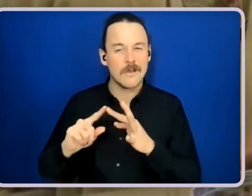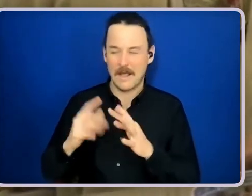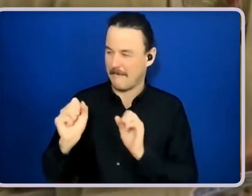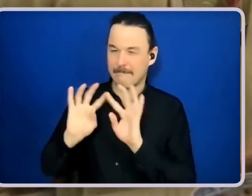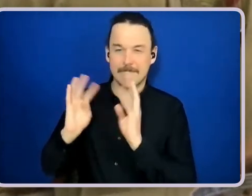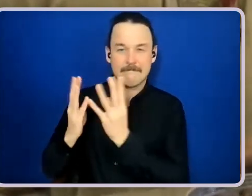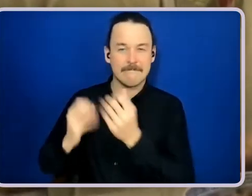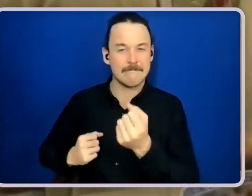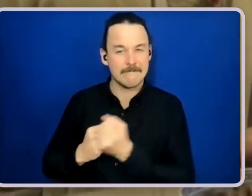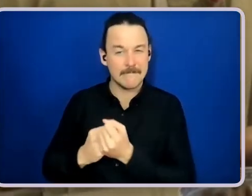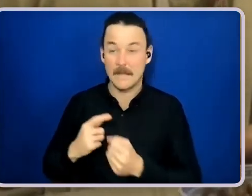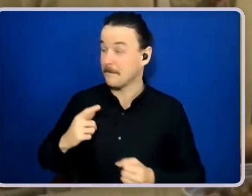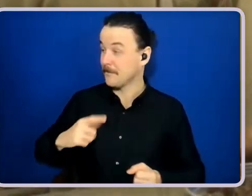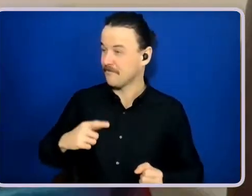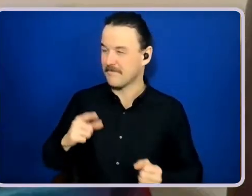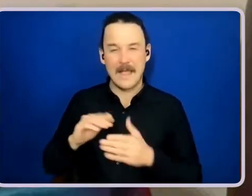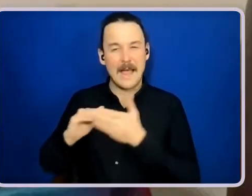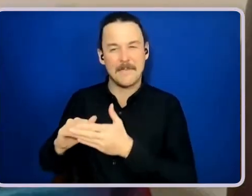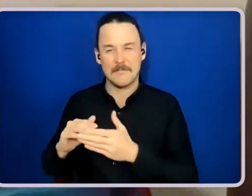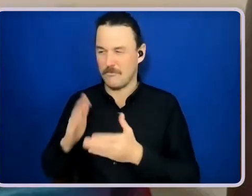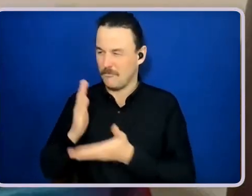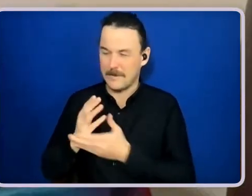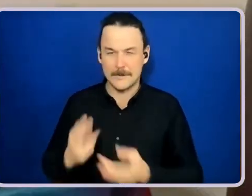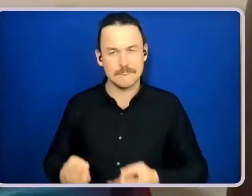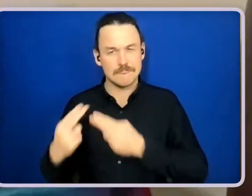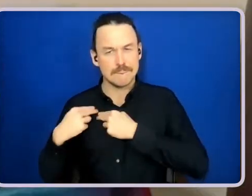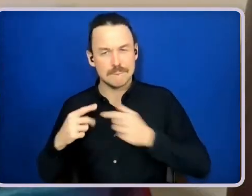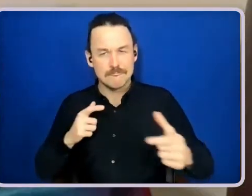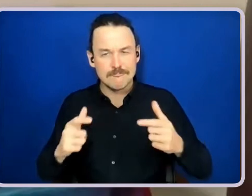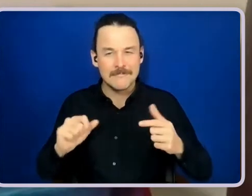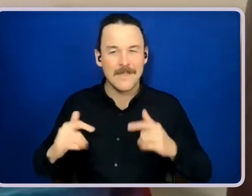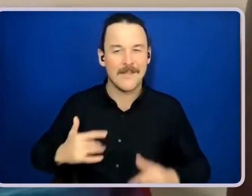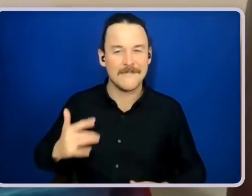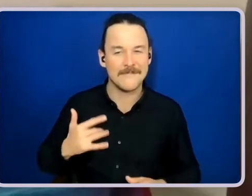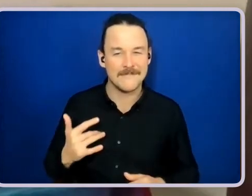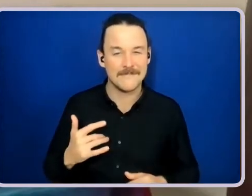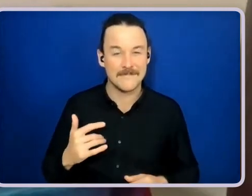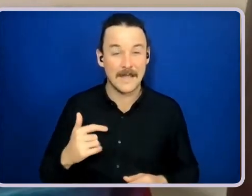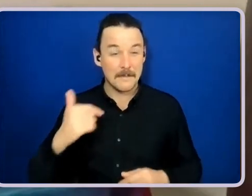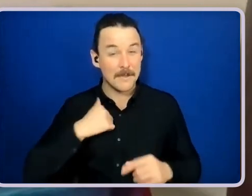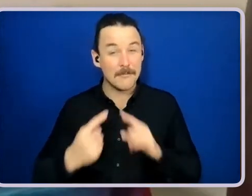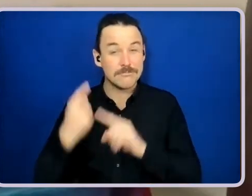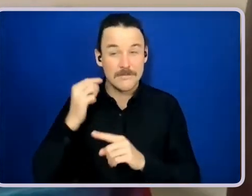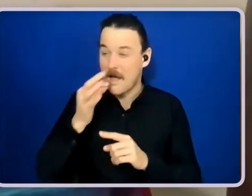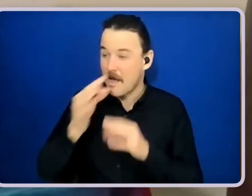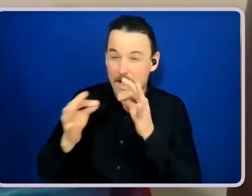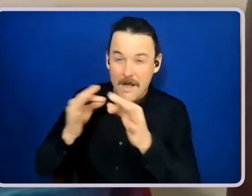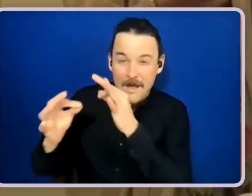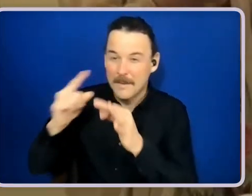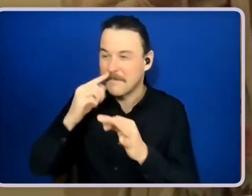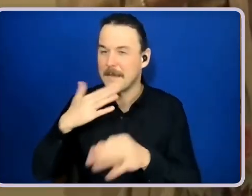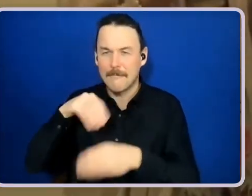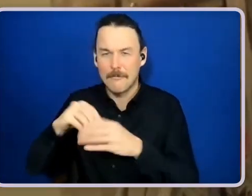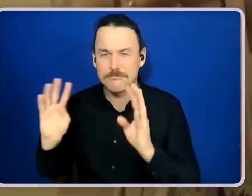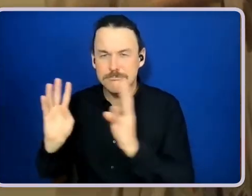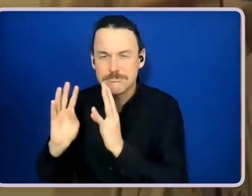take control of his life. When I asked people to be part of Brodie's circle, at first I was nervous, but the response was really